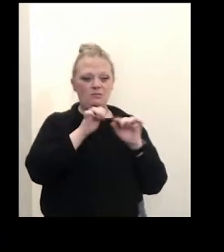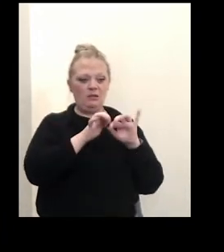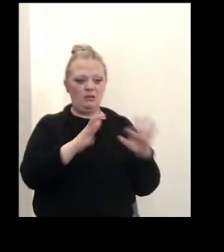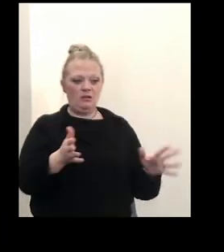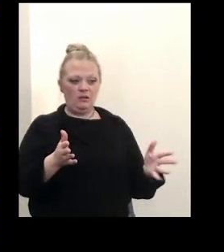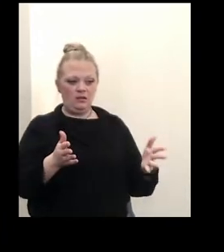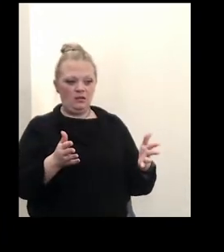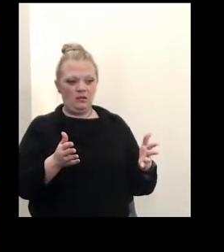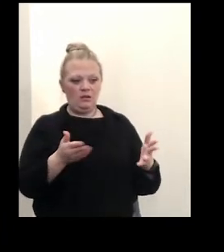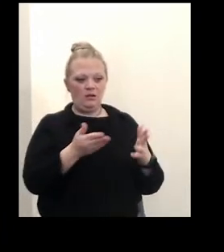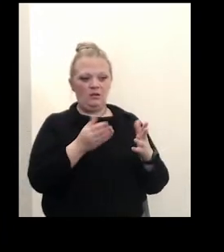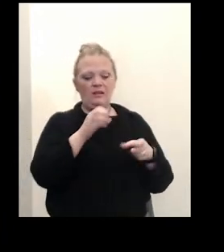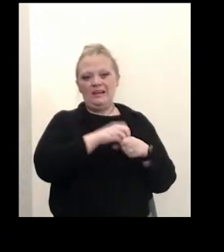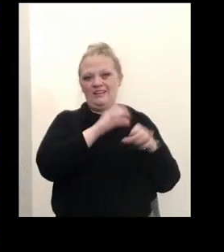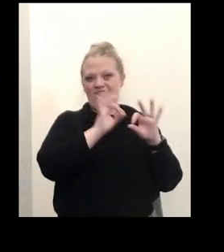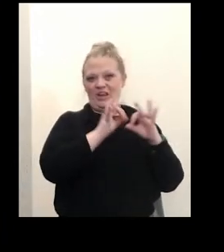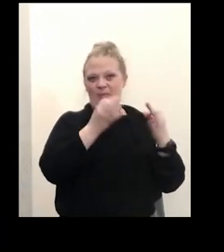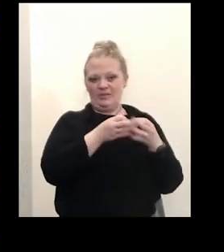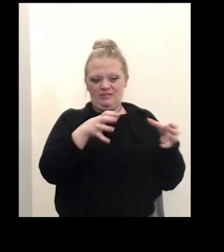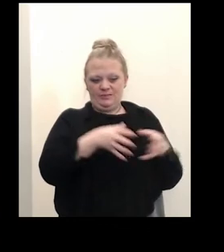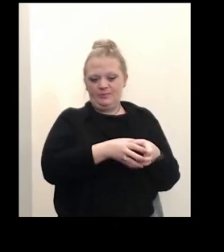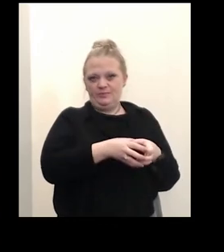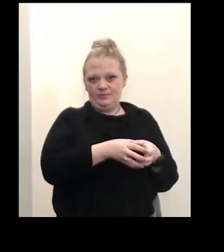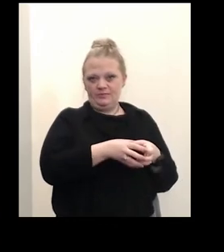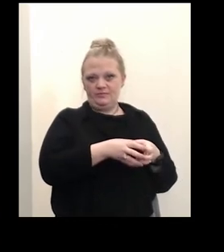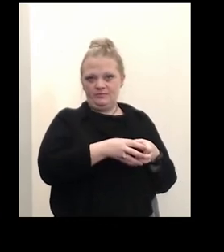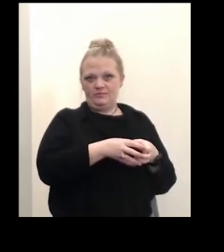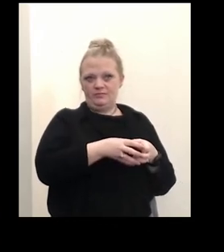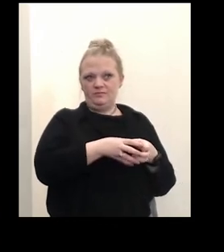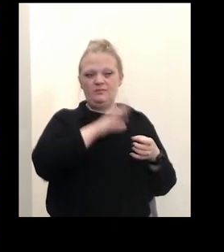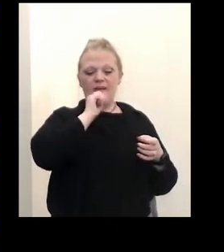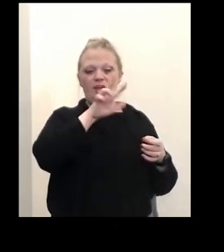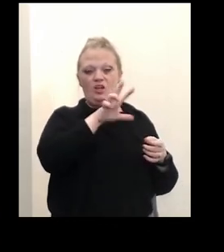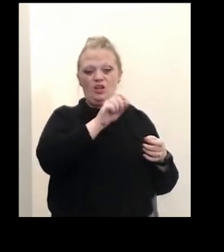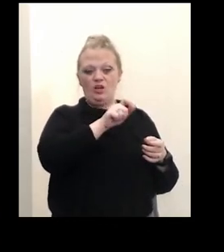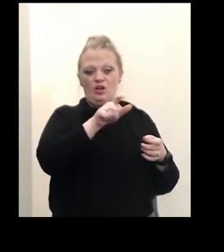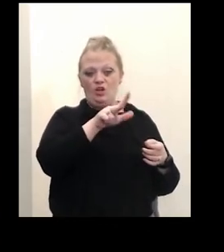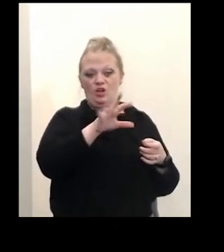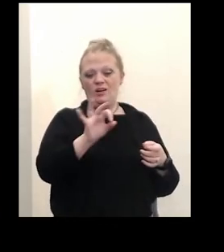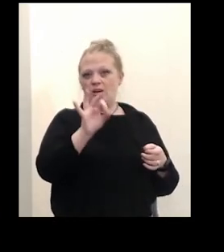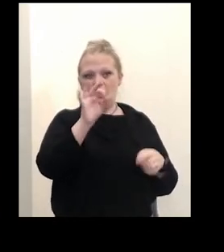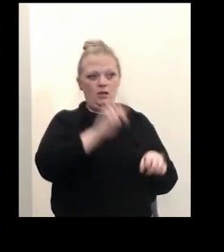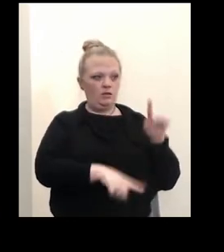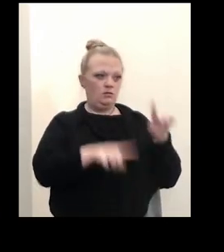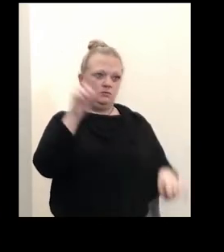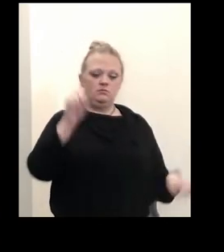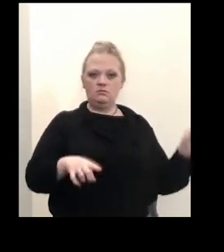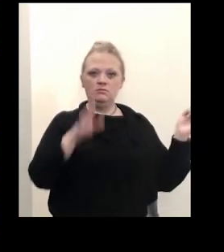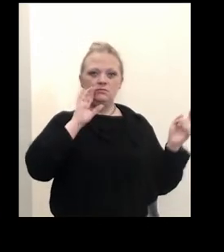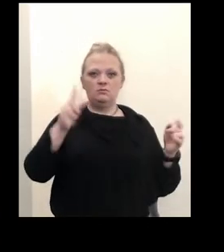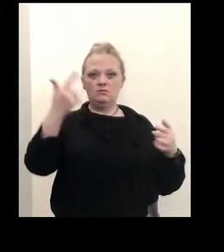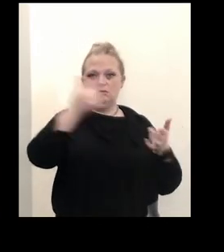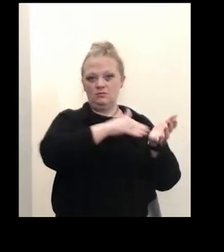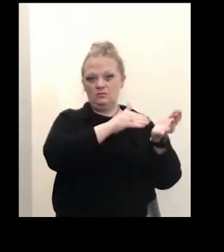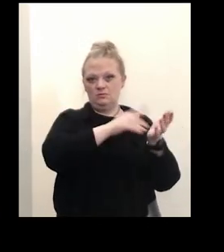family units but uh in the 30 to 39 it kind of ranges all over the place so i'll turn it over to the doctor